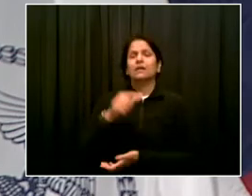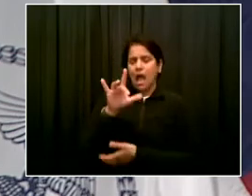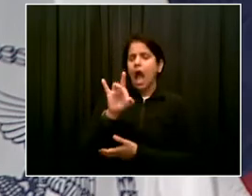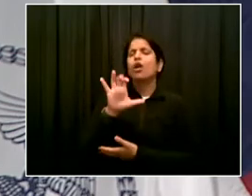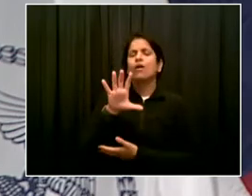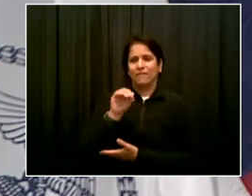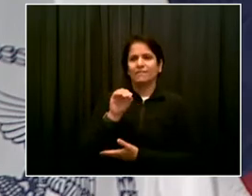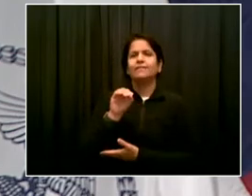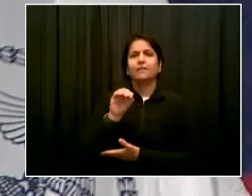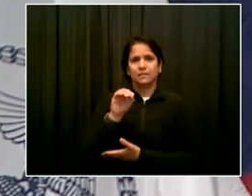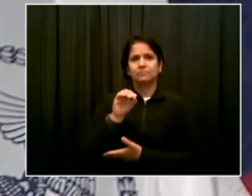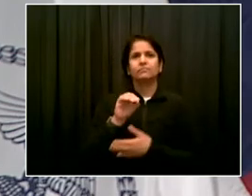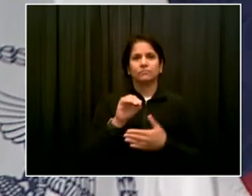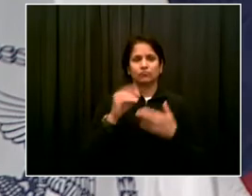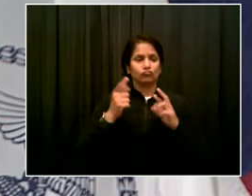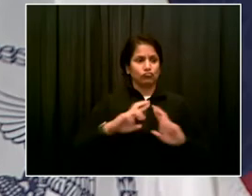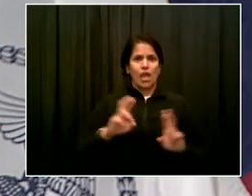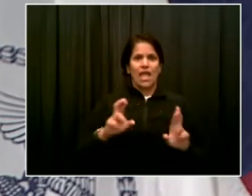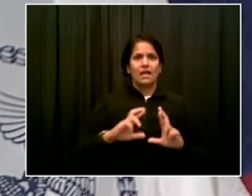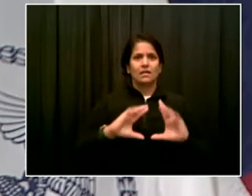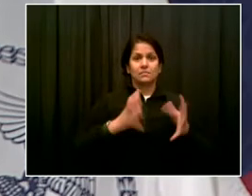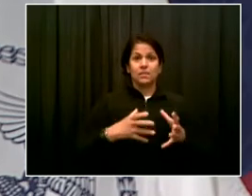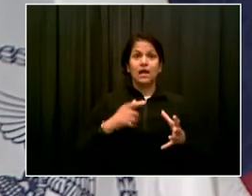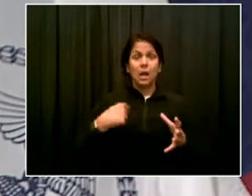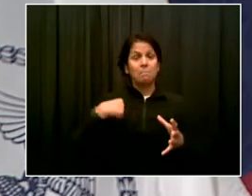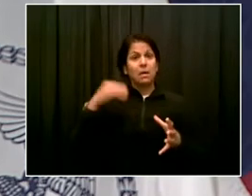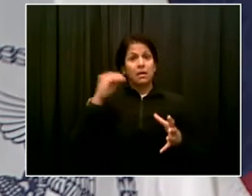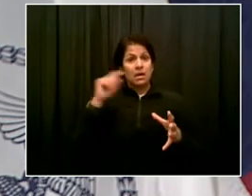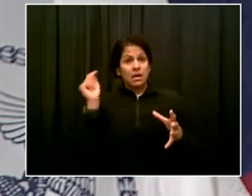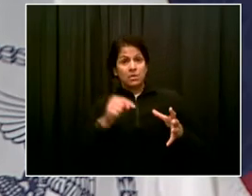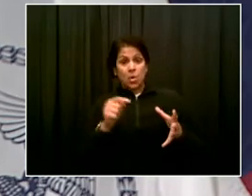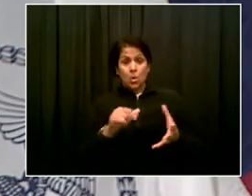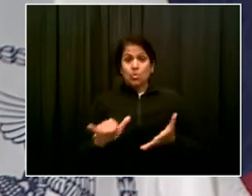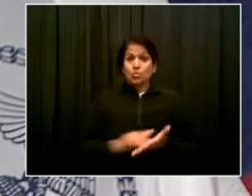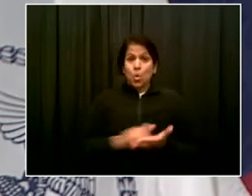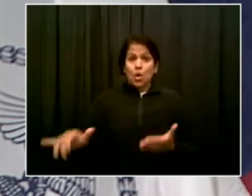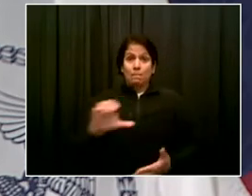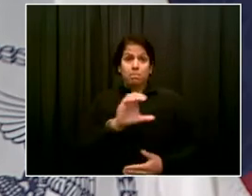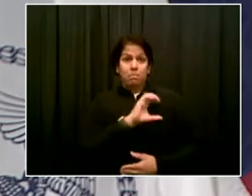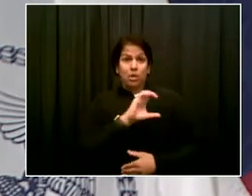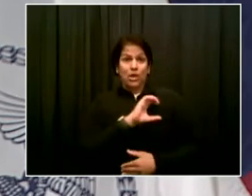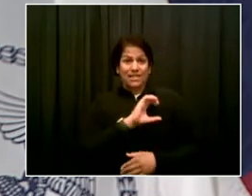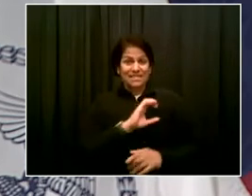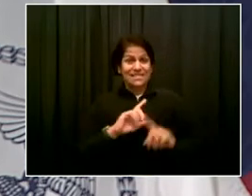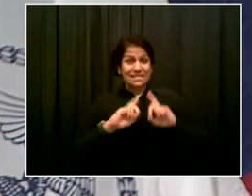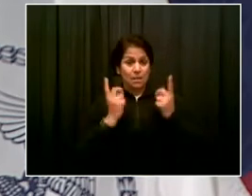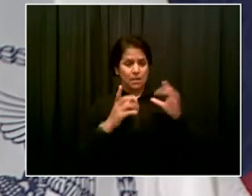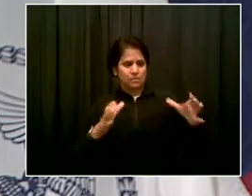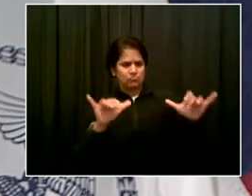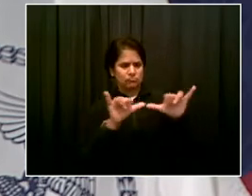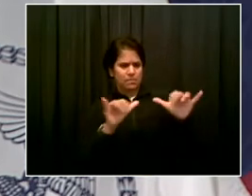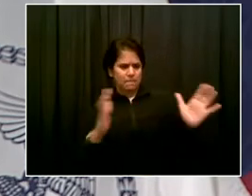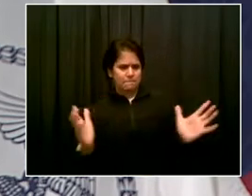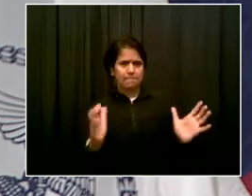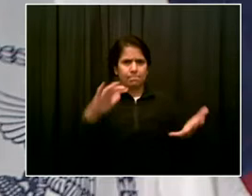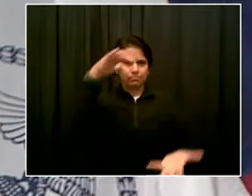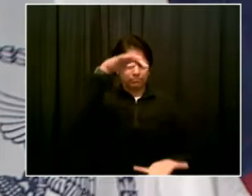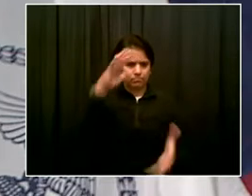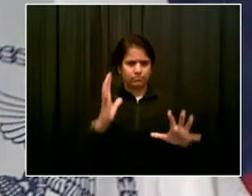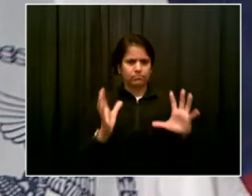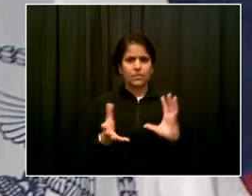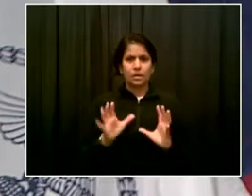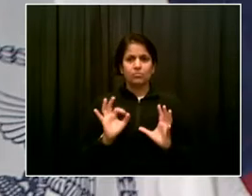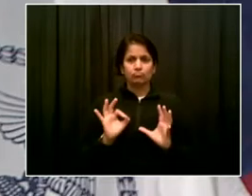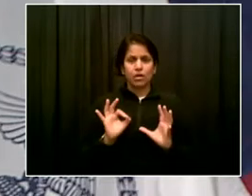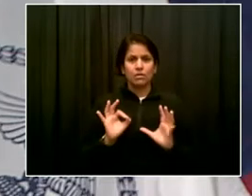right size now. And I think that's what we should do going forward. Take the size of NYPD we have now, double